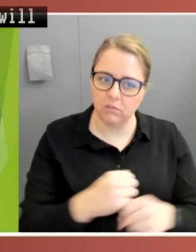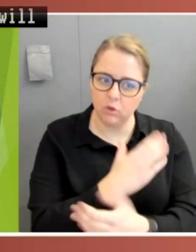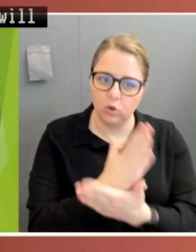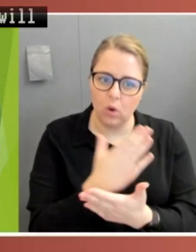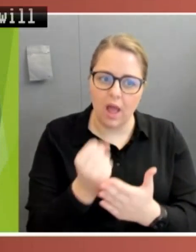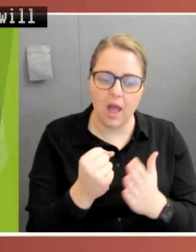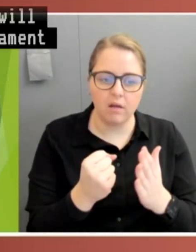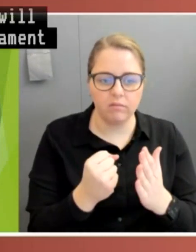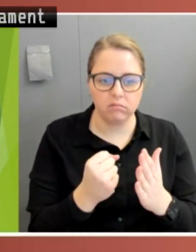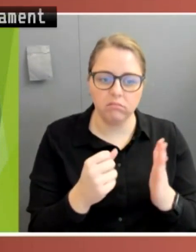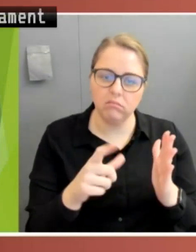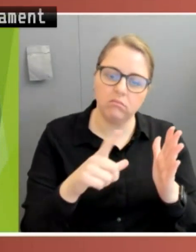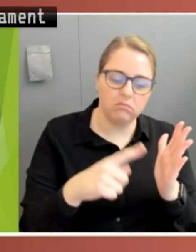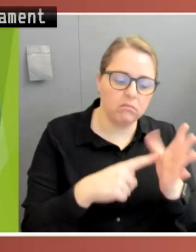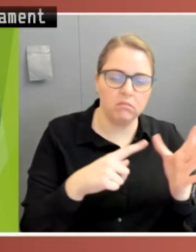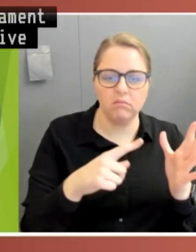delegated legislation.